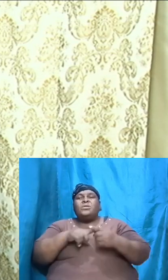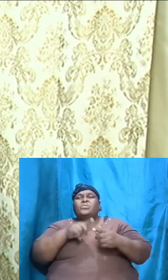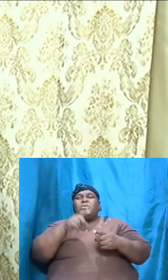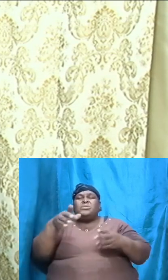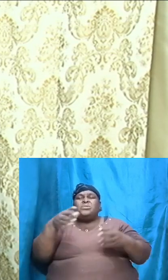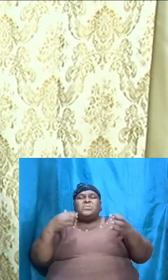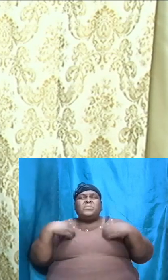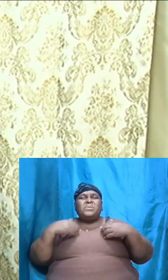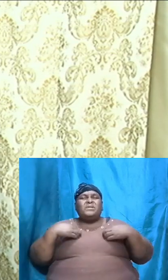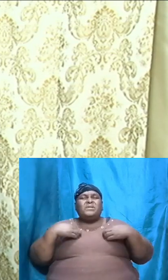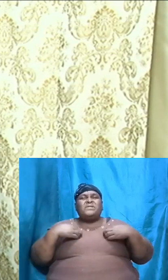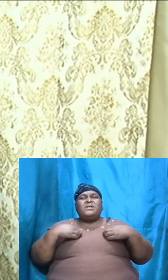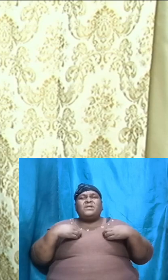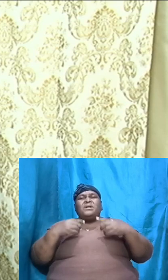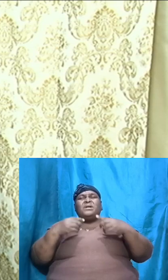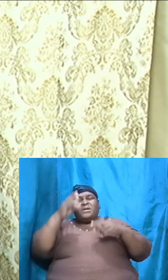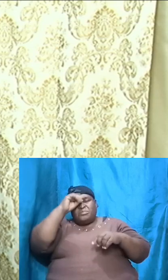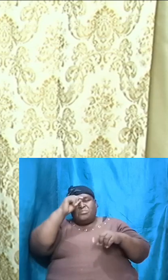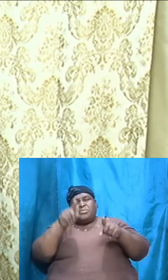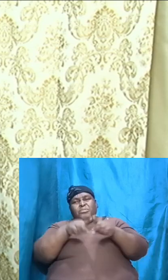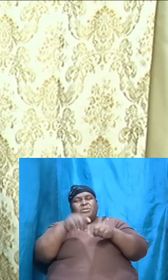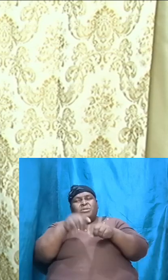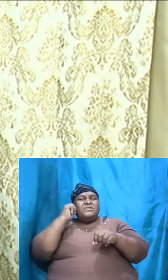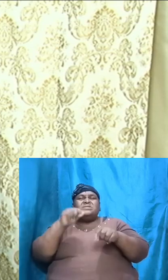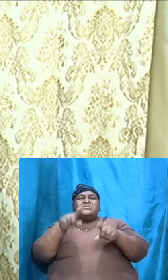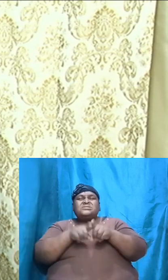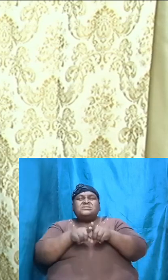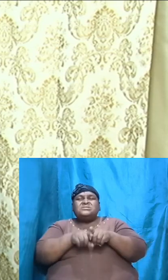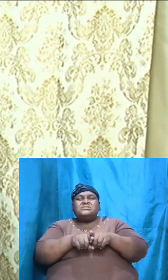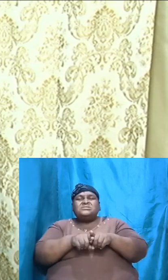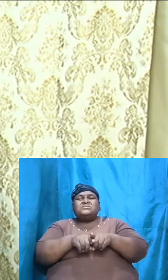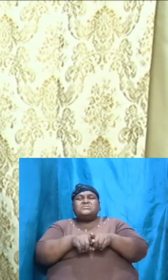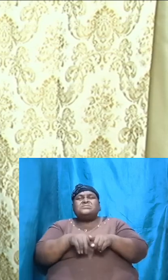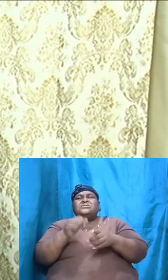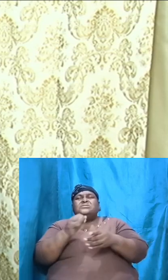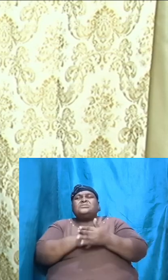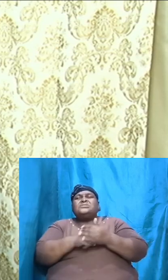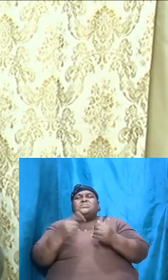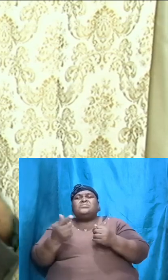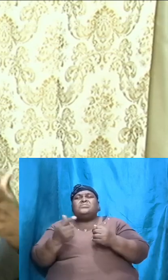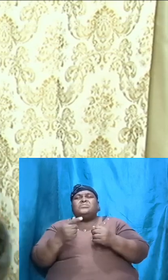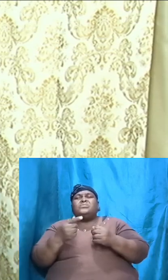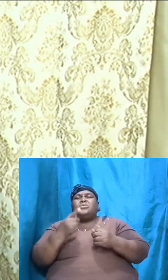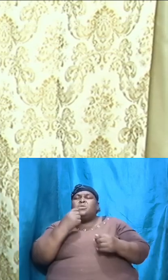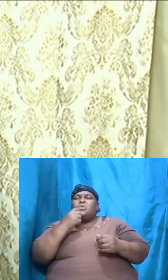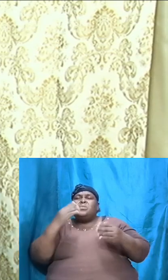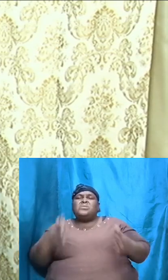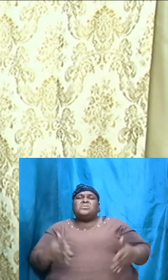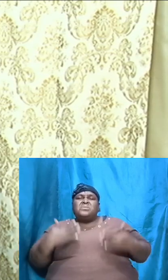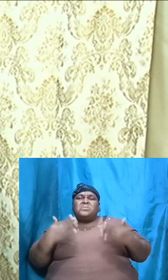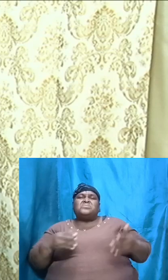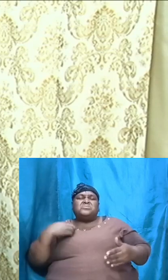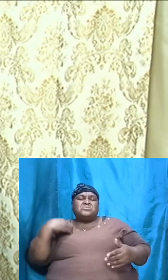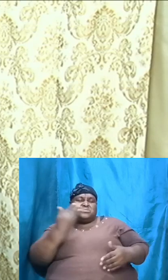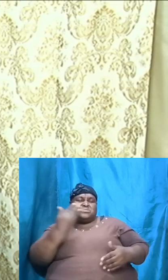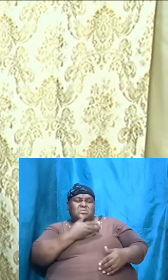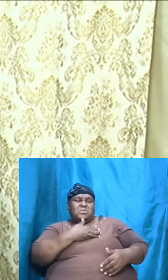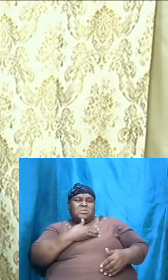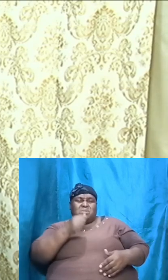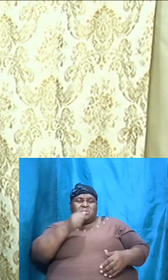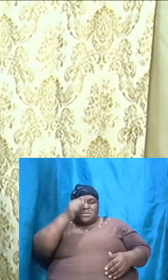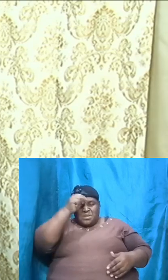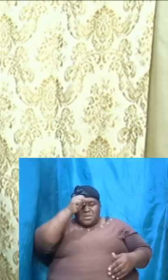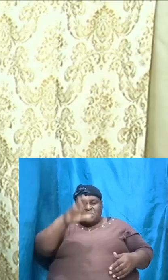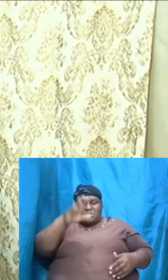brethren, when you have a brother, when you have a sister, someone whose encouragement to us all the time is man keep